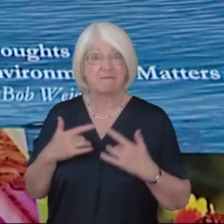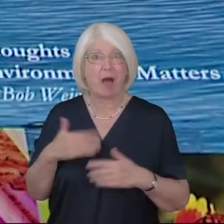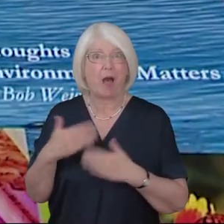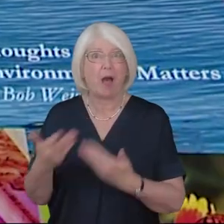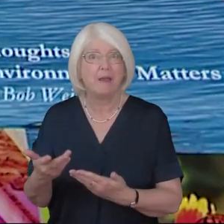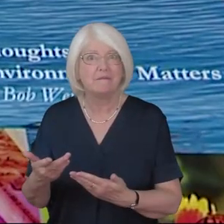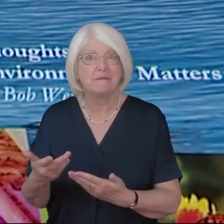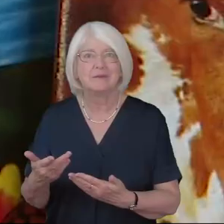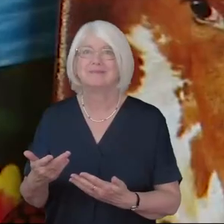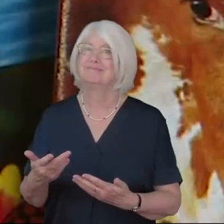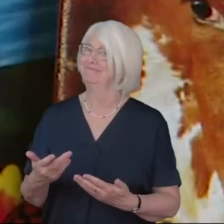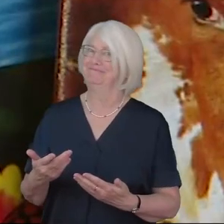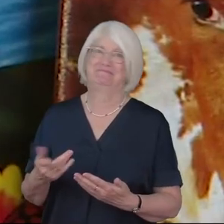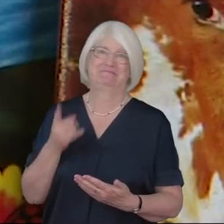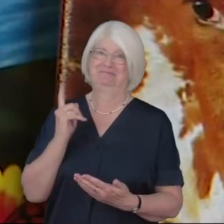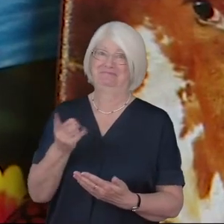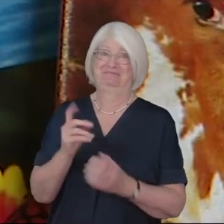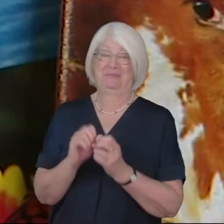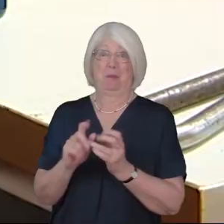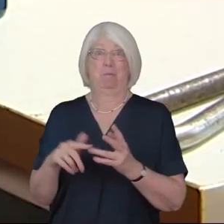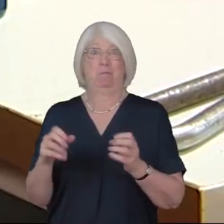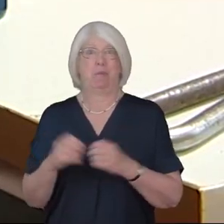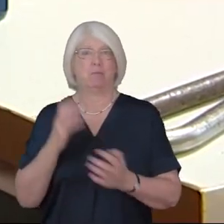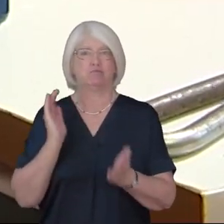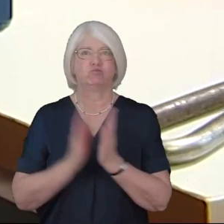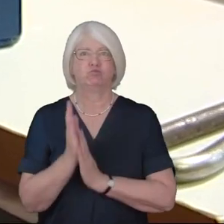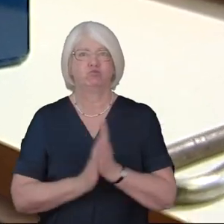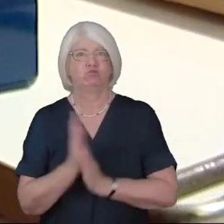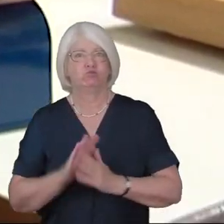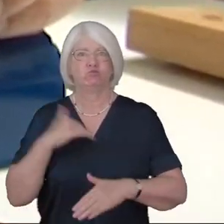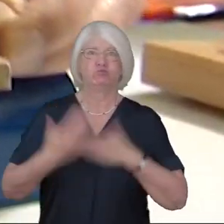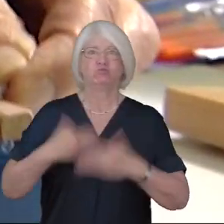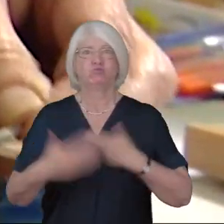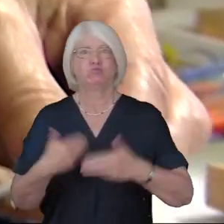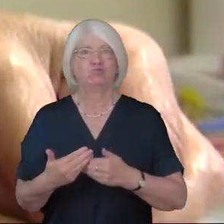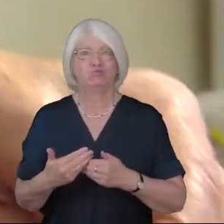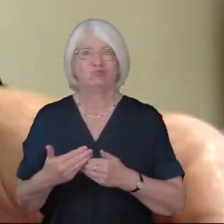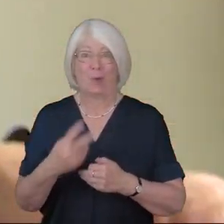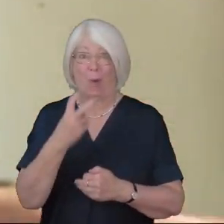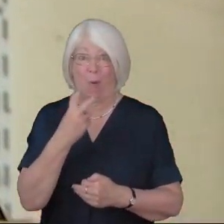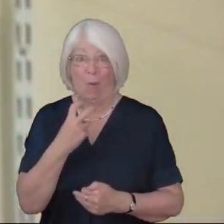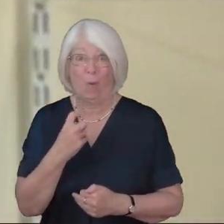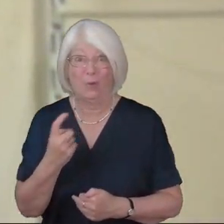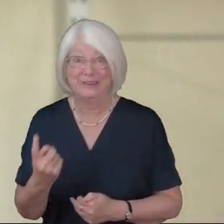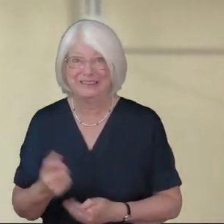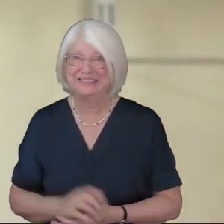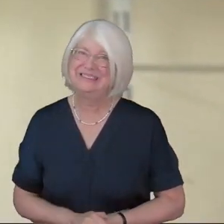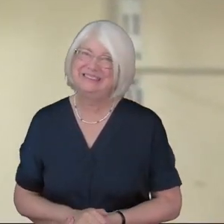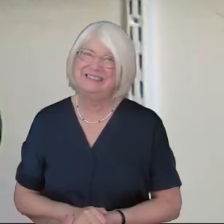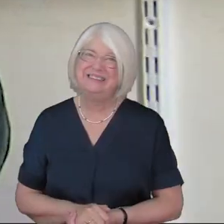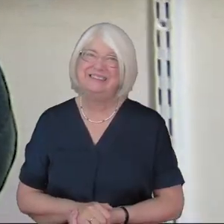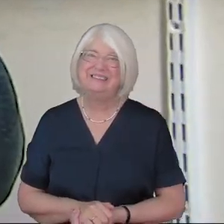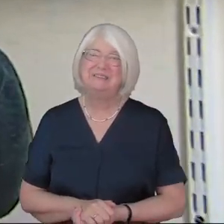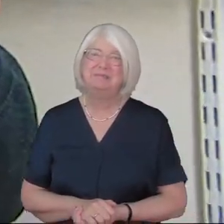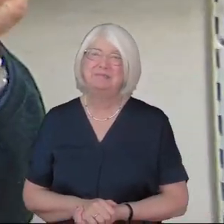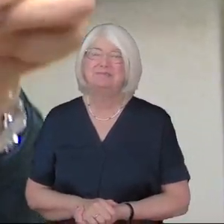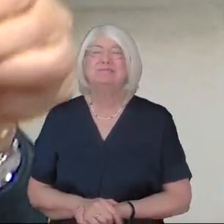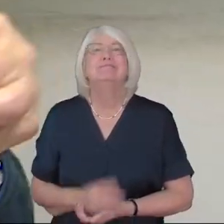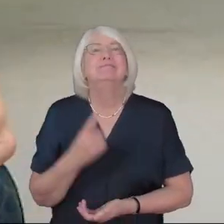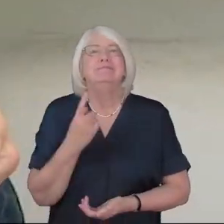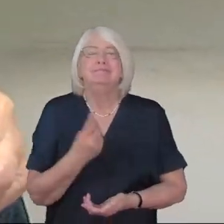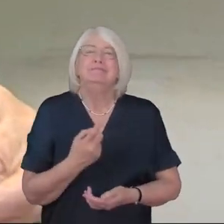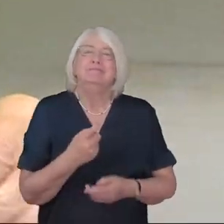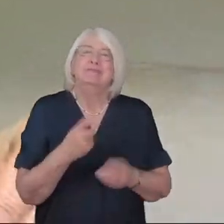positively thrived into his extreme old age According to Age UK, there are